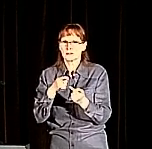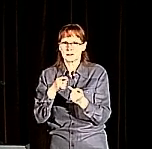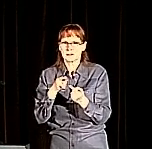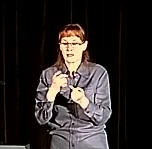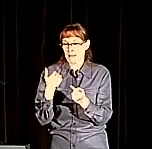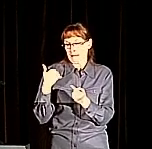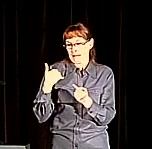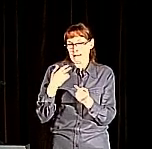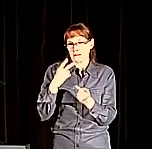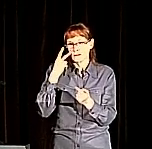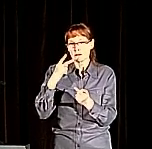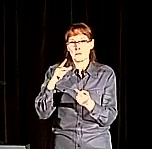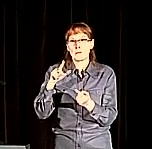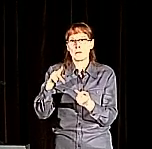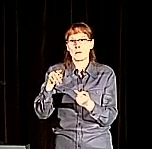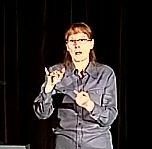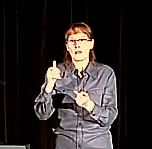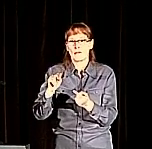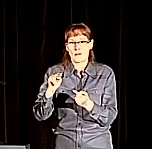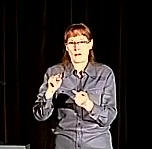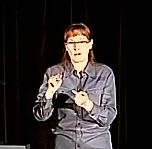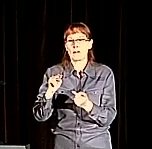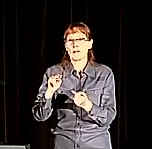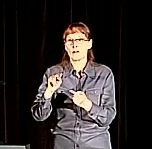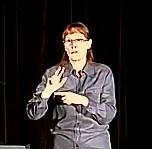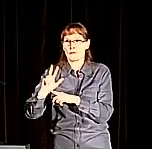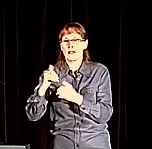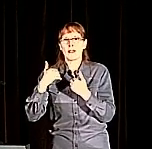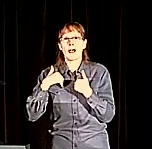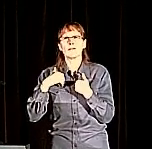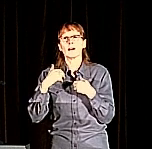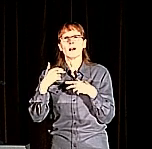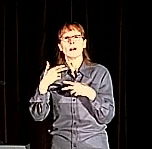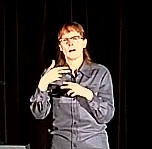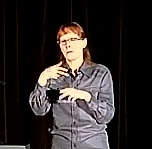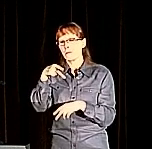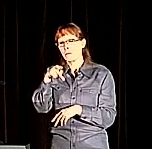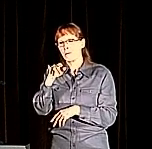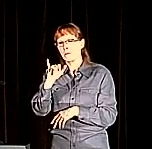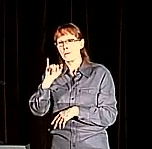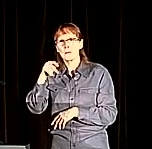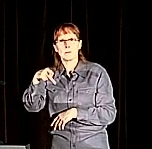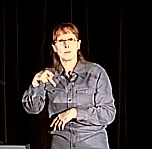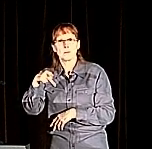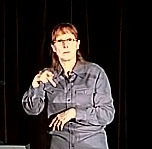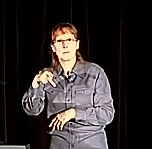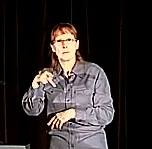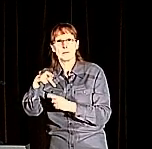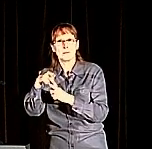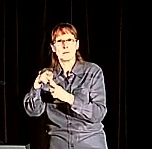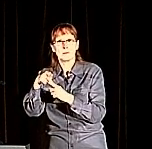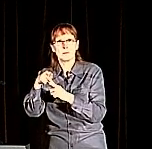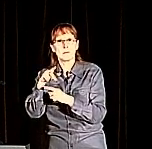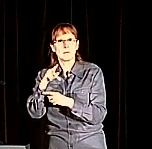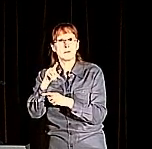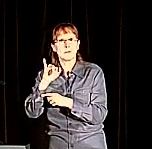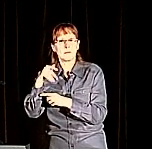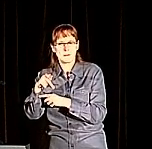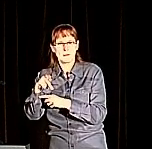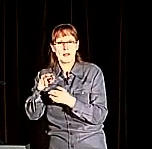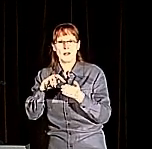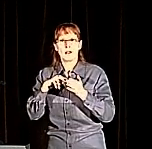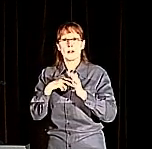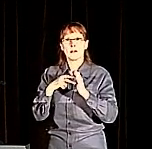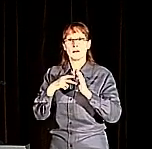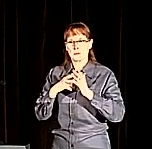3, there was a little function I could use called pip, where I could just type out Python 3 hyphen m pip